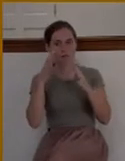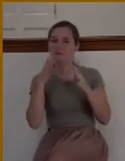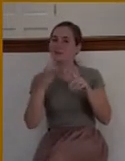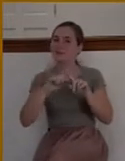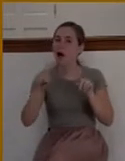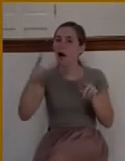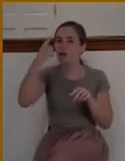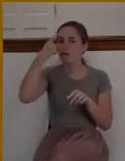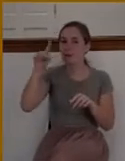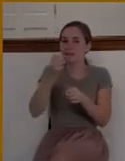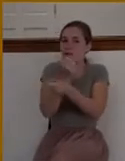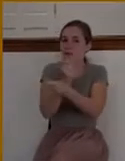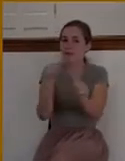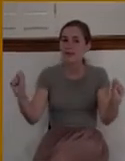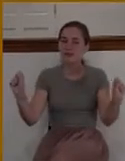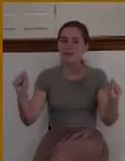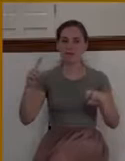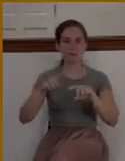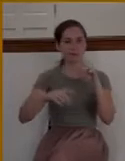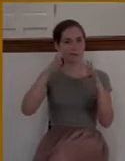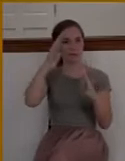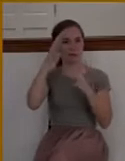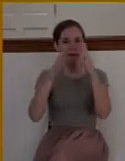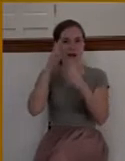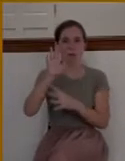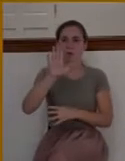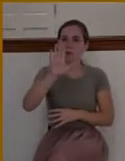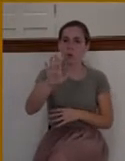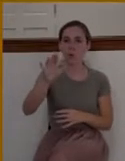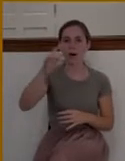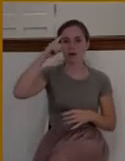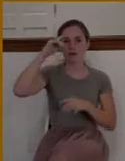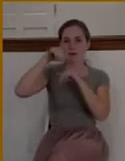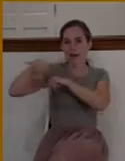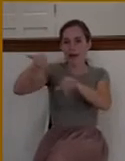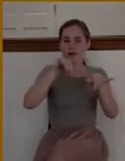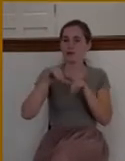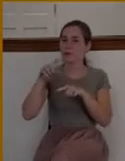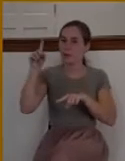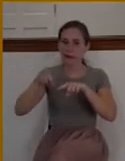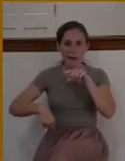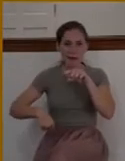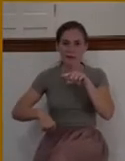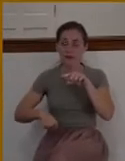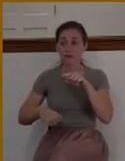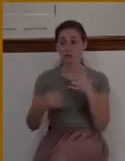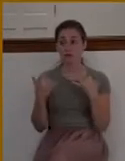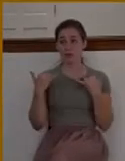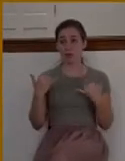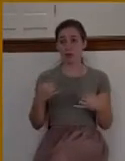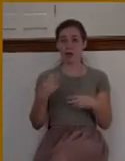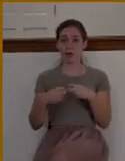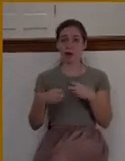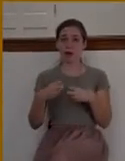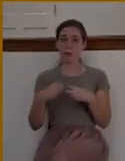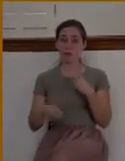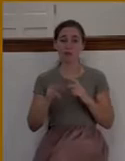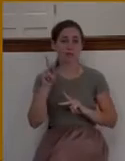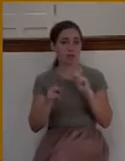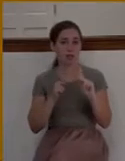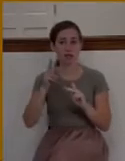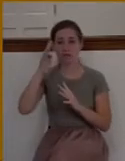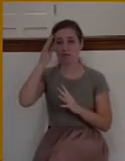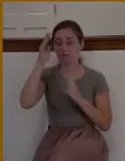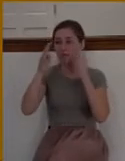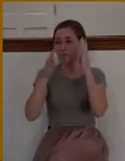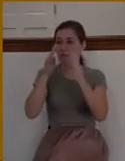own standard of what goodness is. And that's the problem with people today. They have their own measure. They have their own standard.